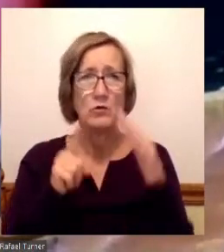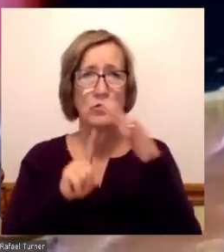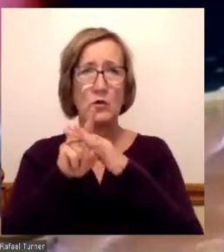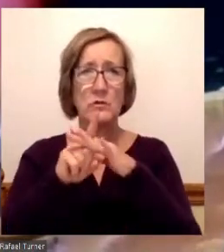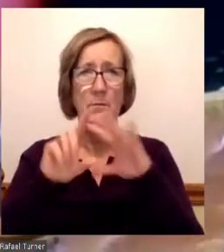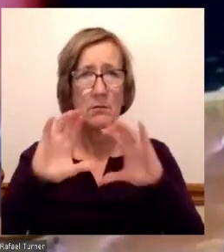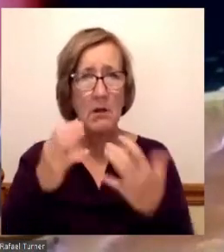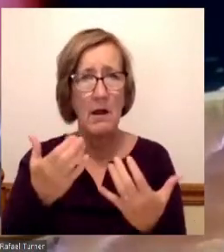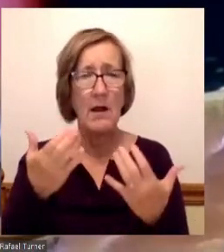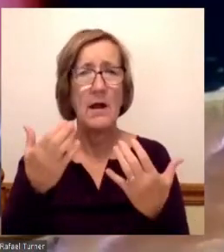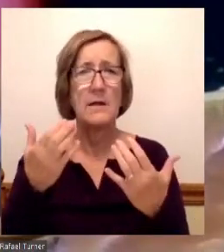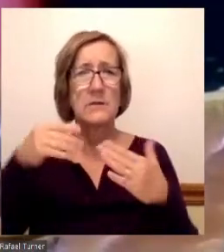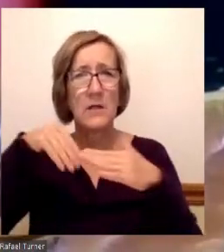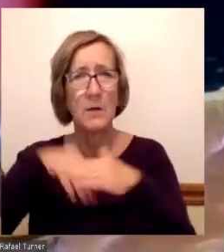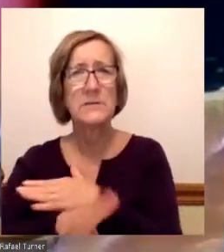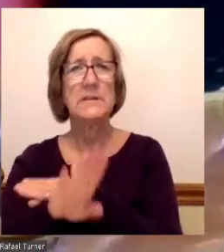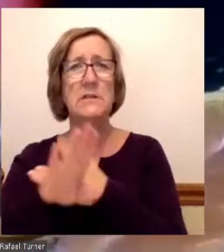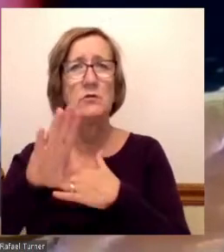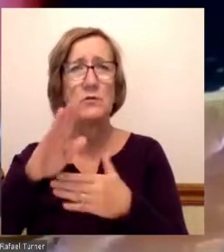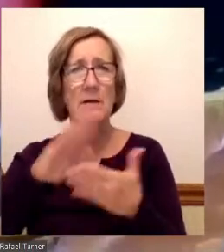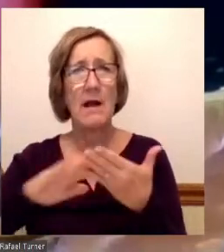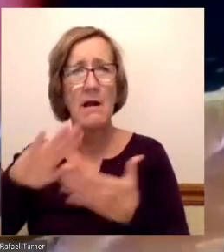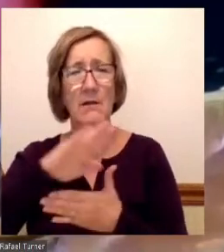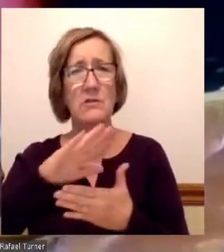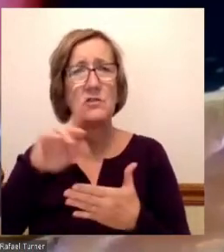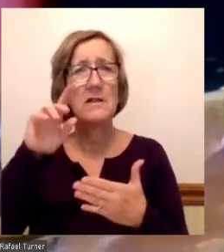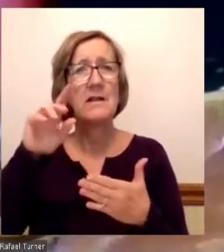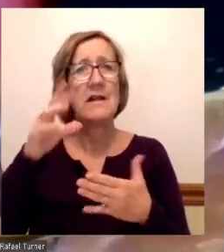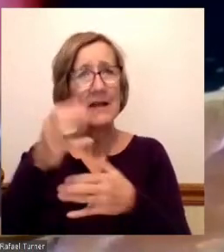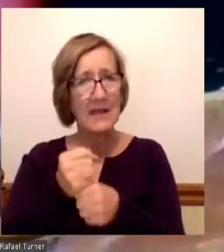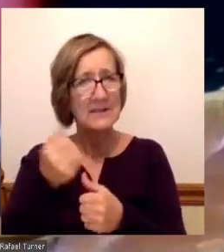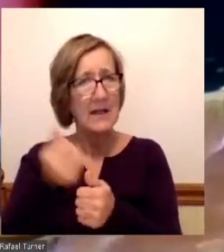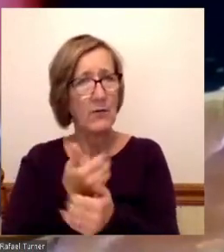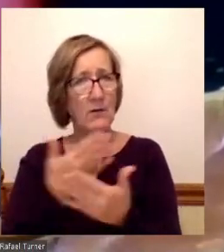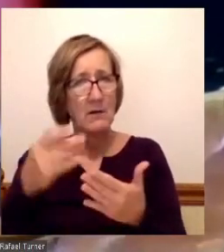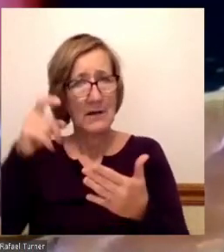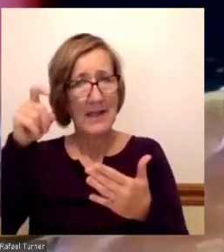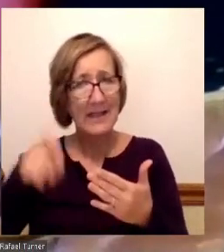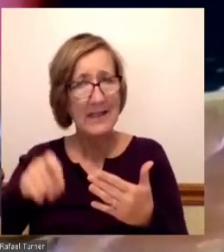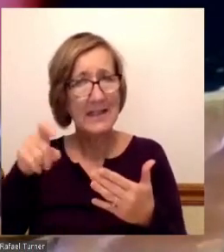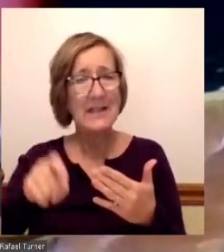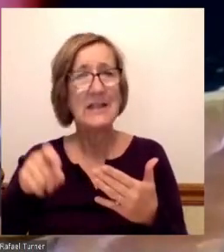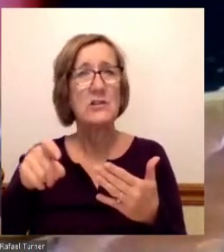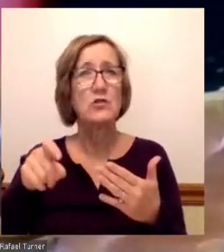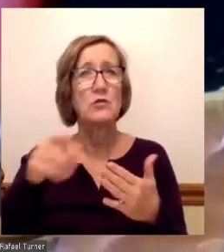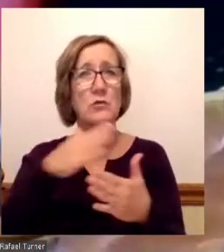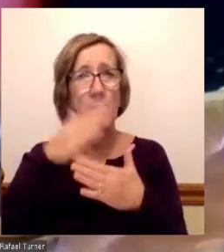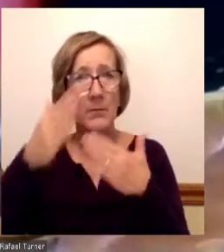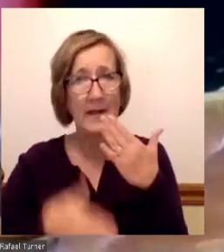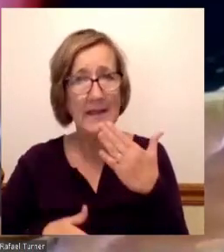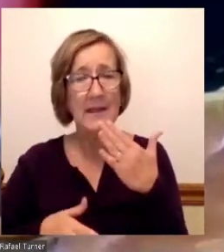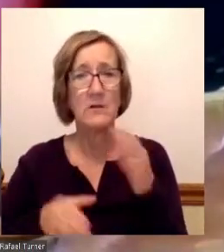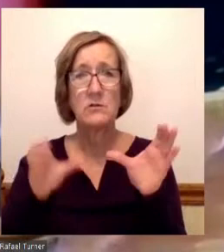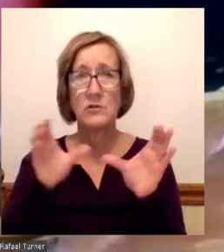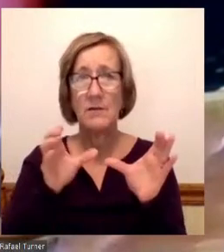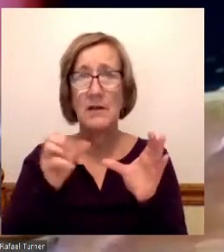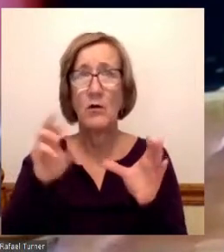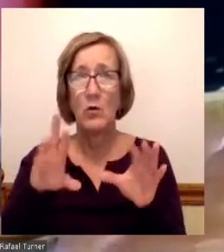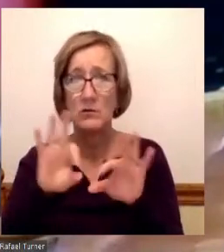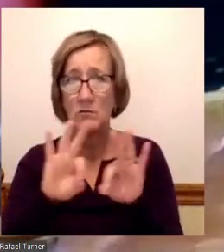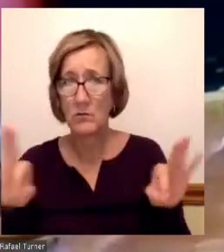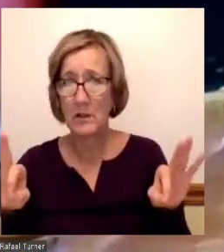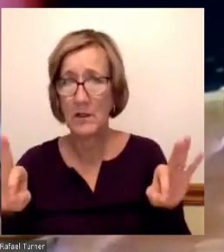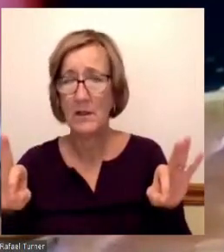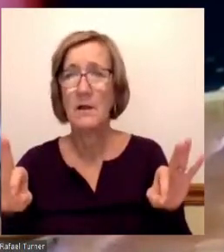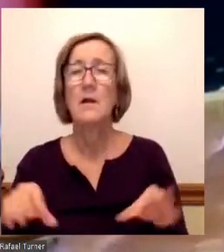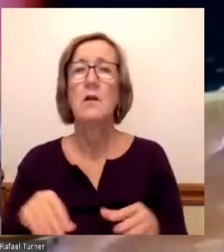gets what they need to get through and to complete and to get that degree or certificate certificate that they're seeking out. As it